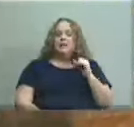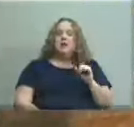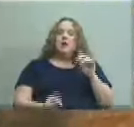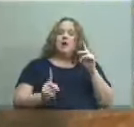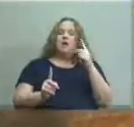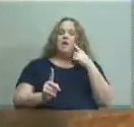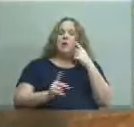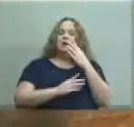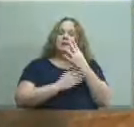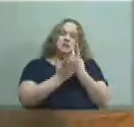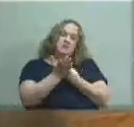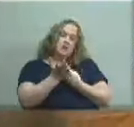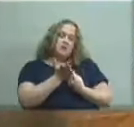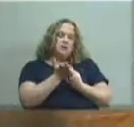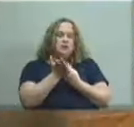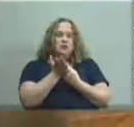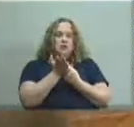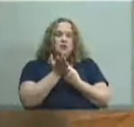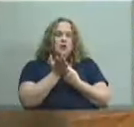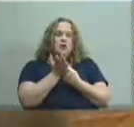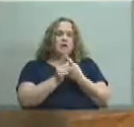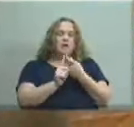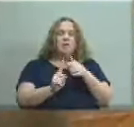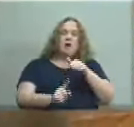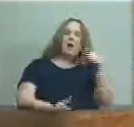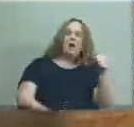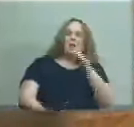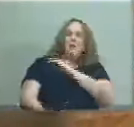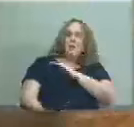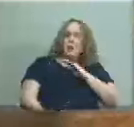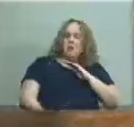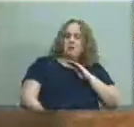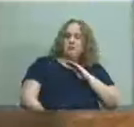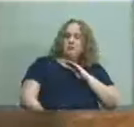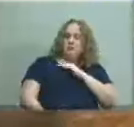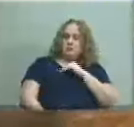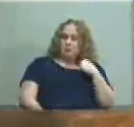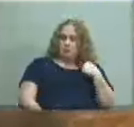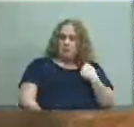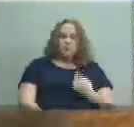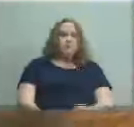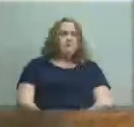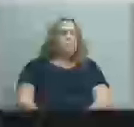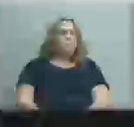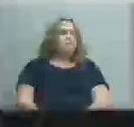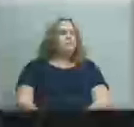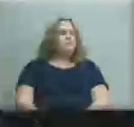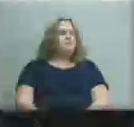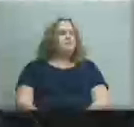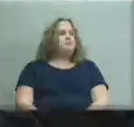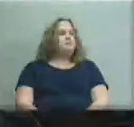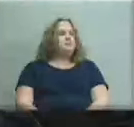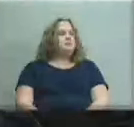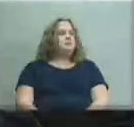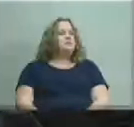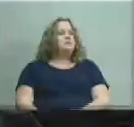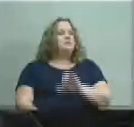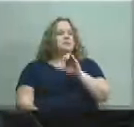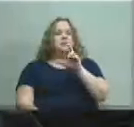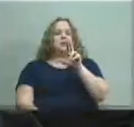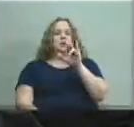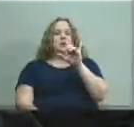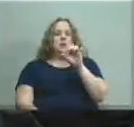some discussion to hear from other board members peers from the board okay chris and then uh lisa